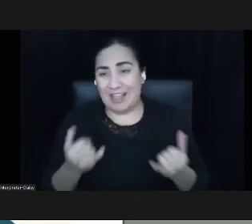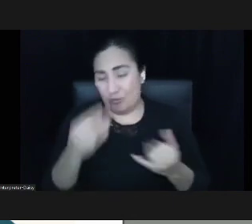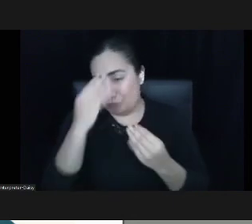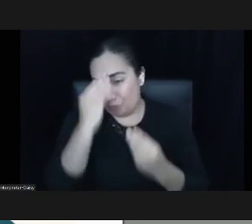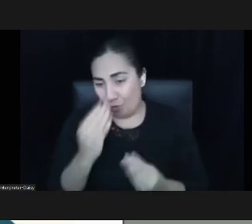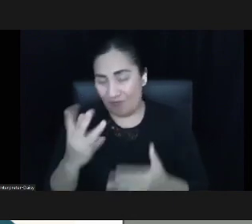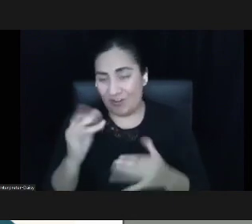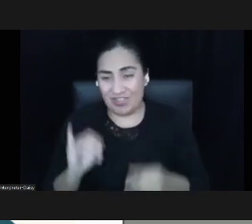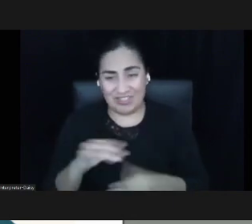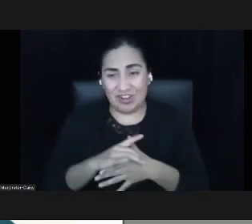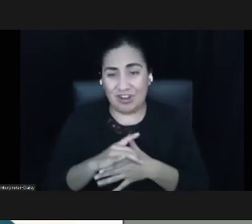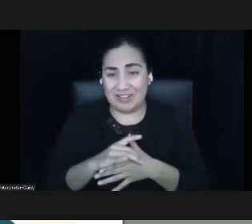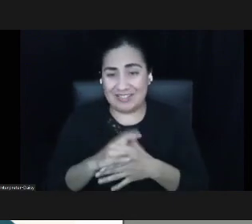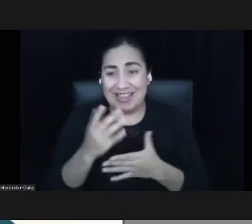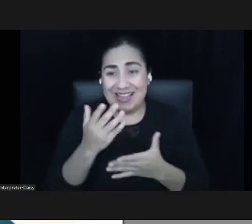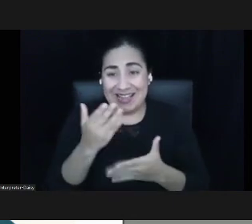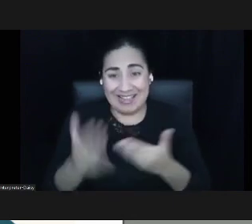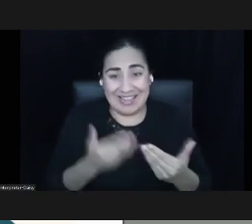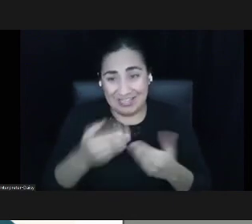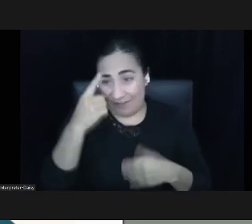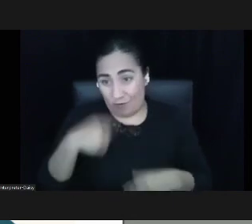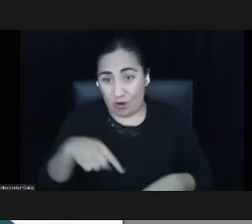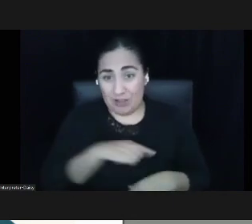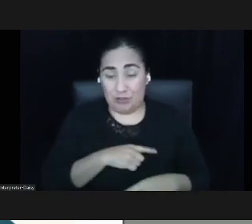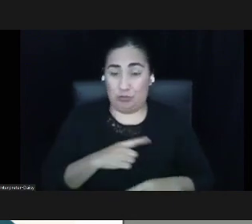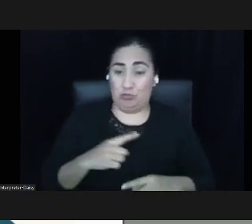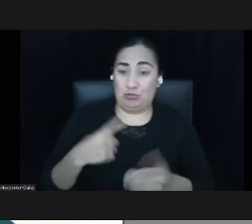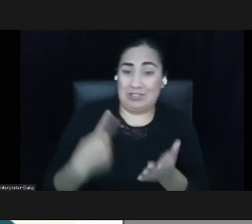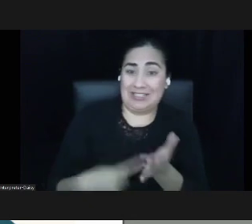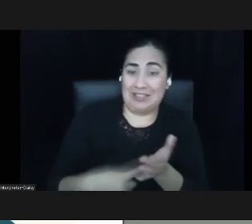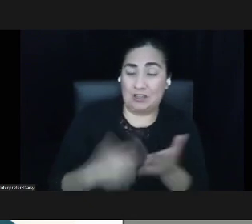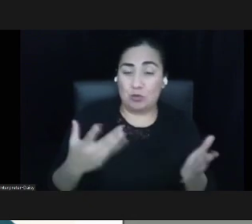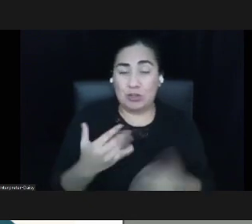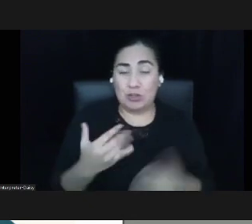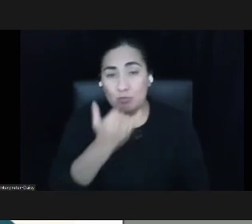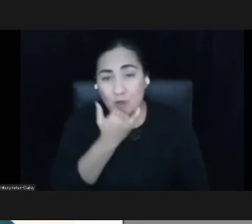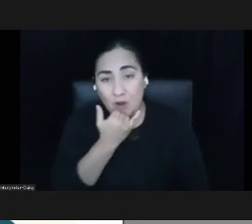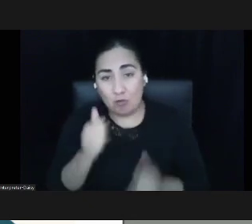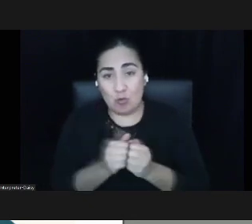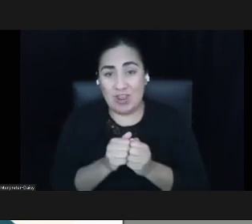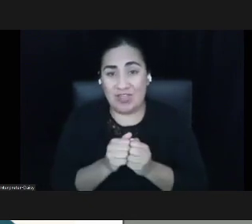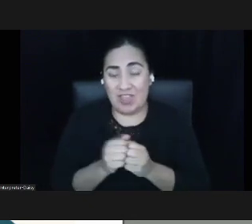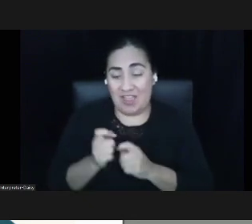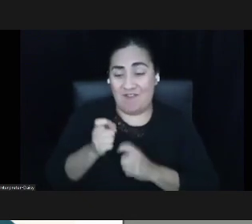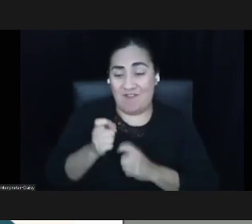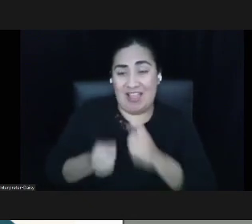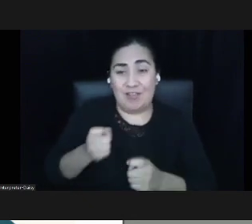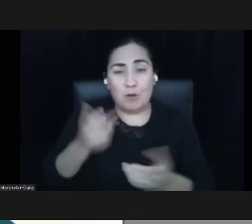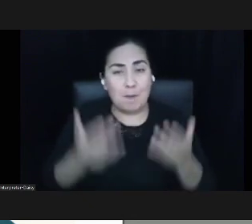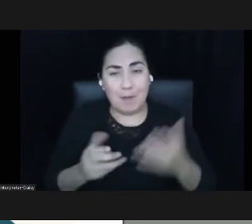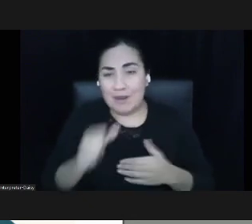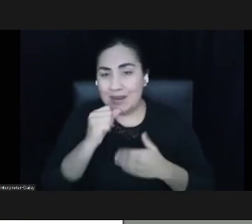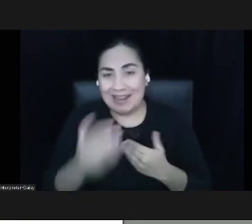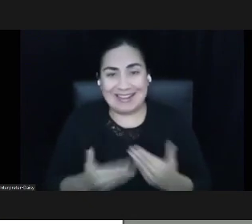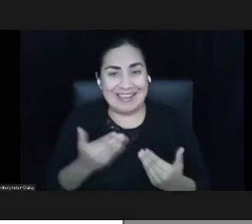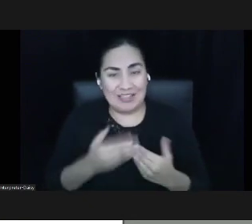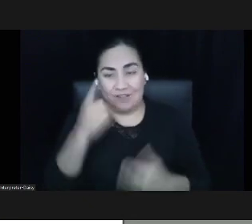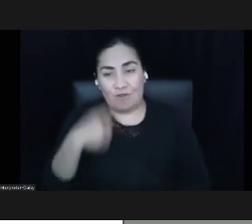it may be easy for us to talk about what's wrong with institutional philanthropy, it may not always be easy for us to say why.